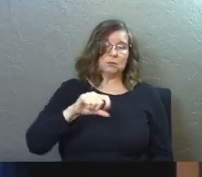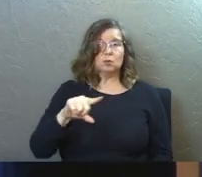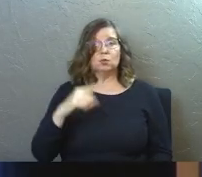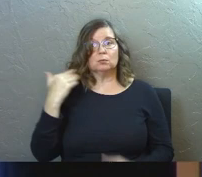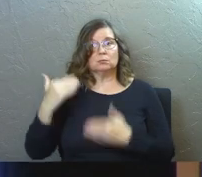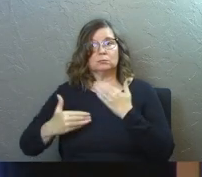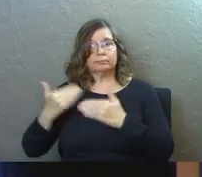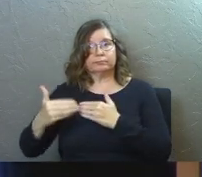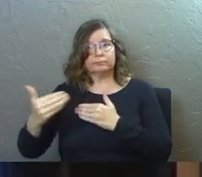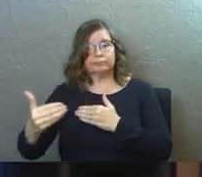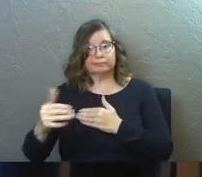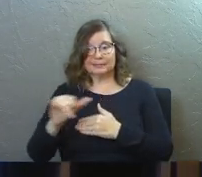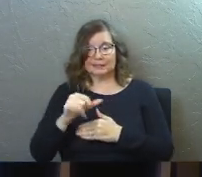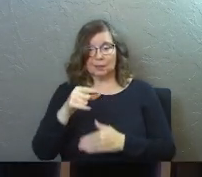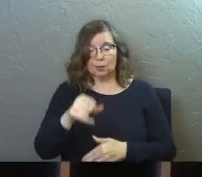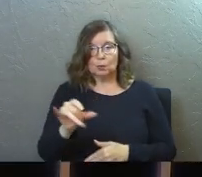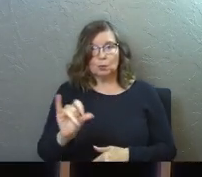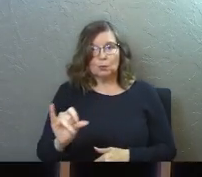do you.